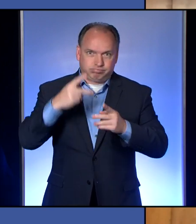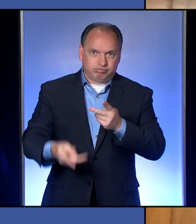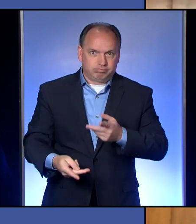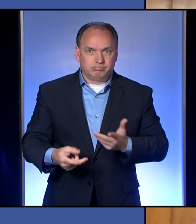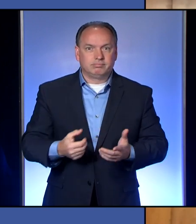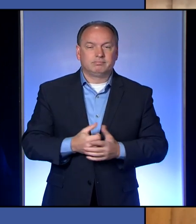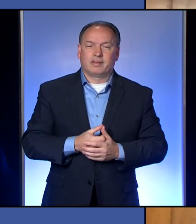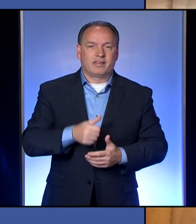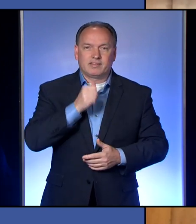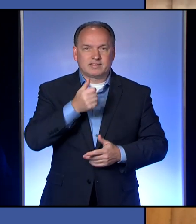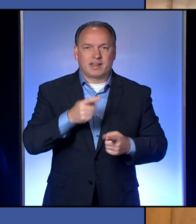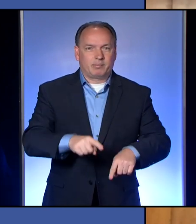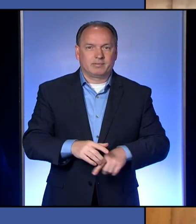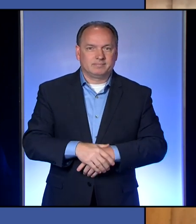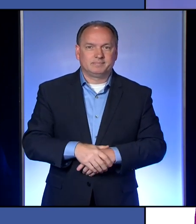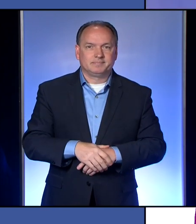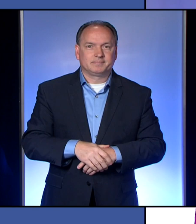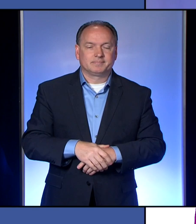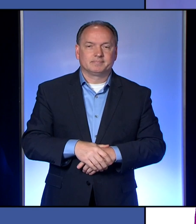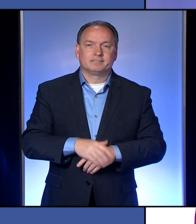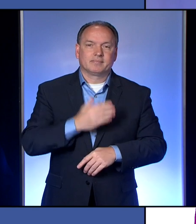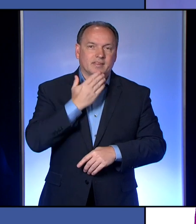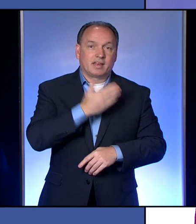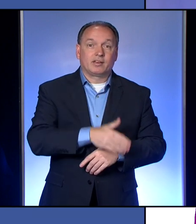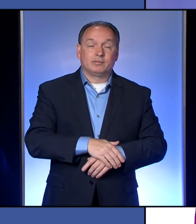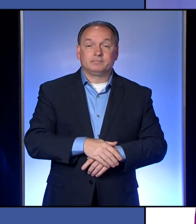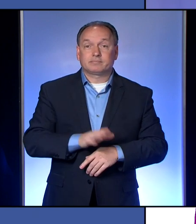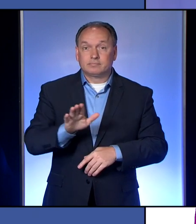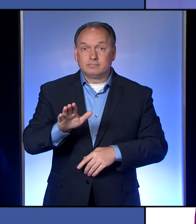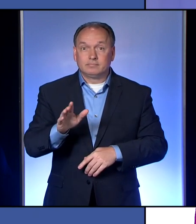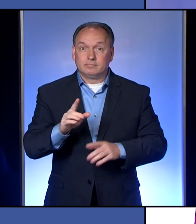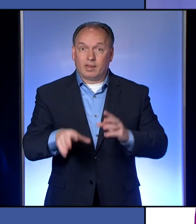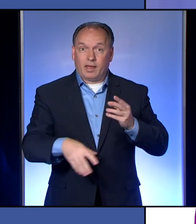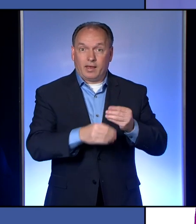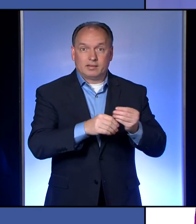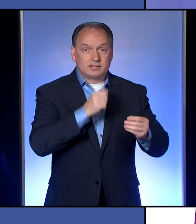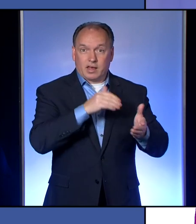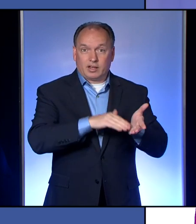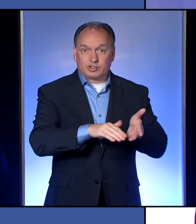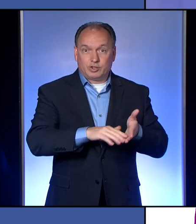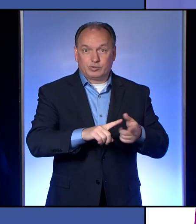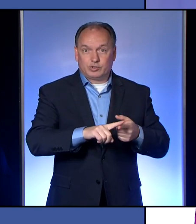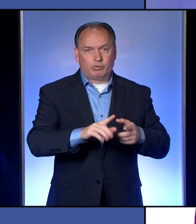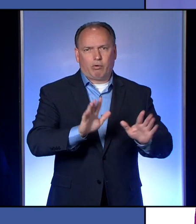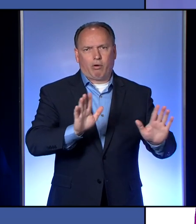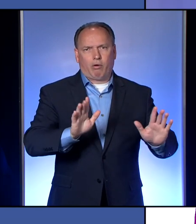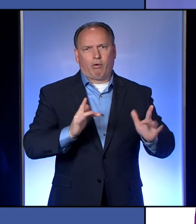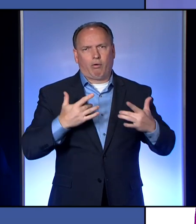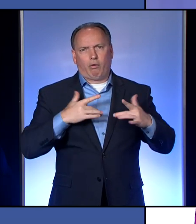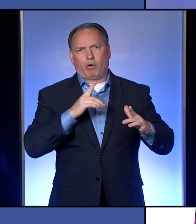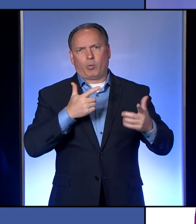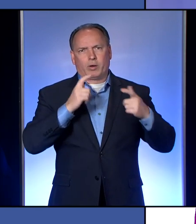I appreciate that. Thank you. No, it's not an excuse to avoid wearing a mask.